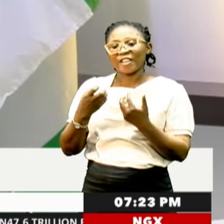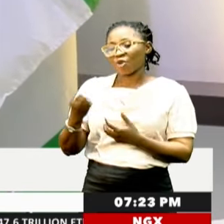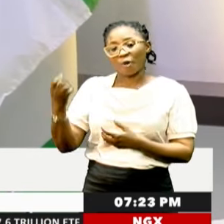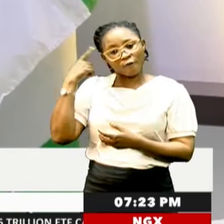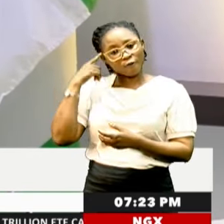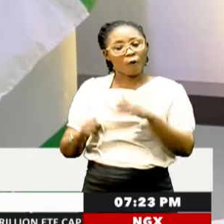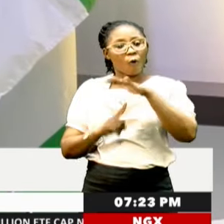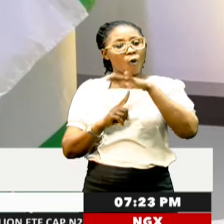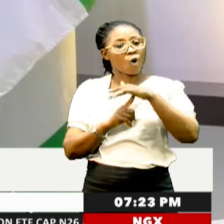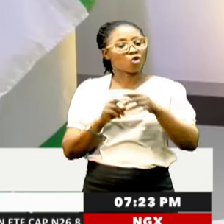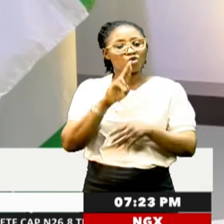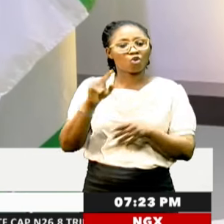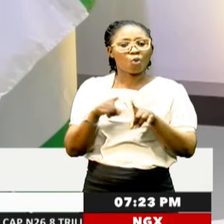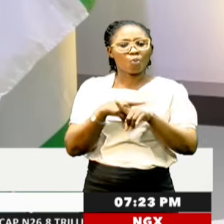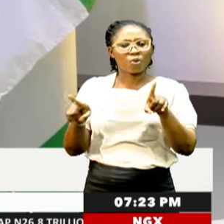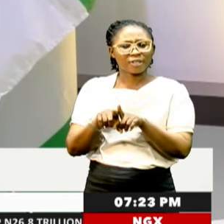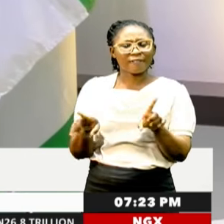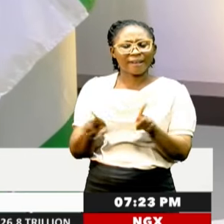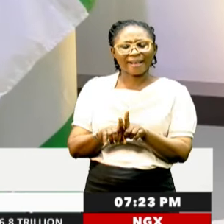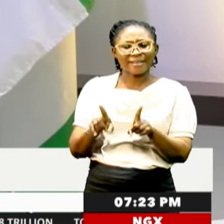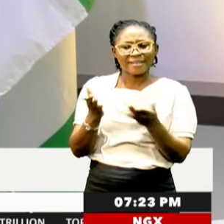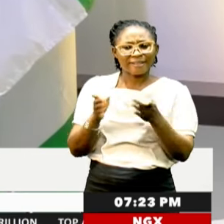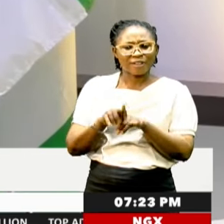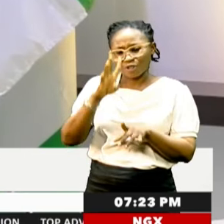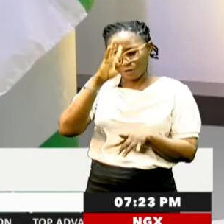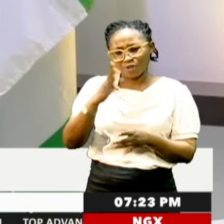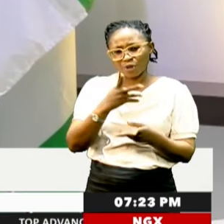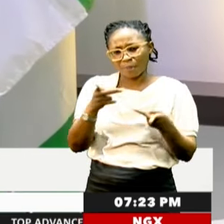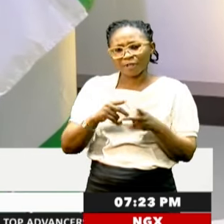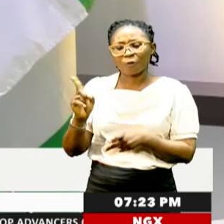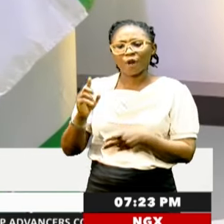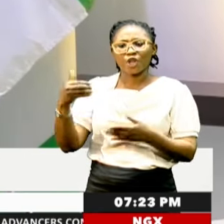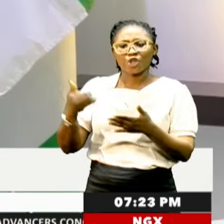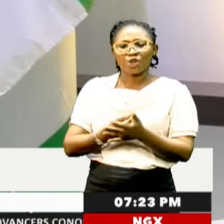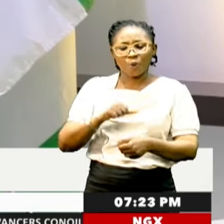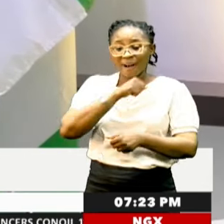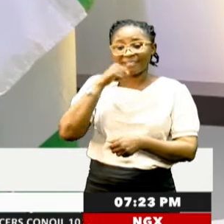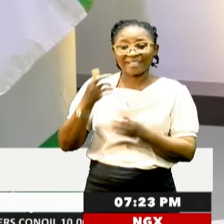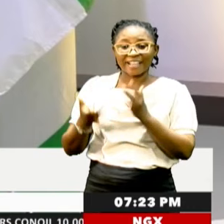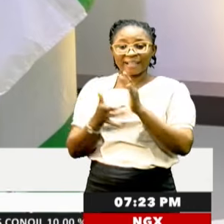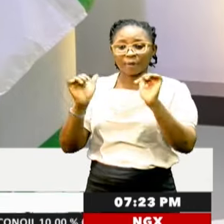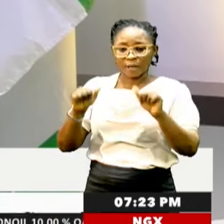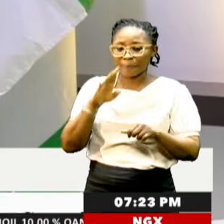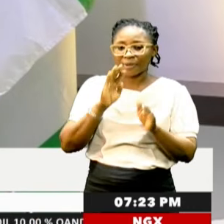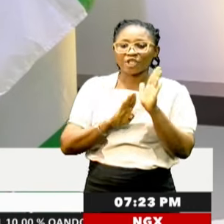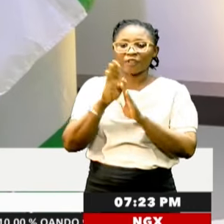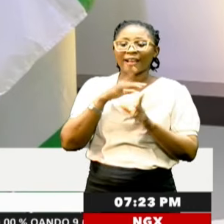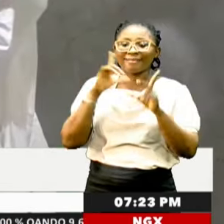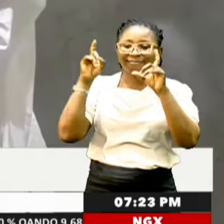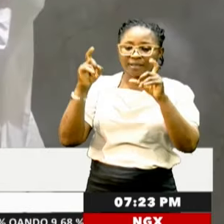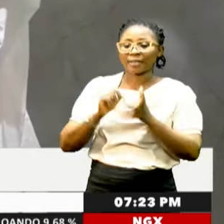but also serve as innovation incubators where new agricultural technologies can be developed and tested.